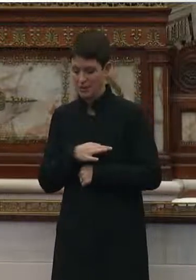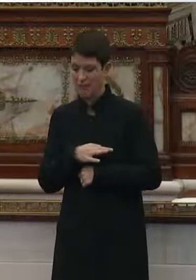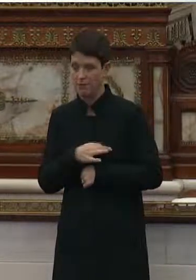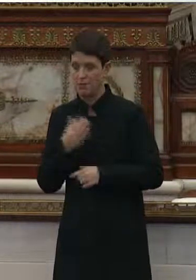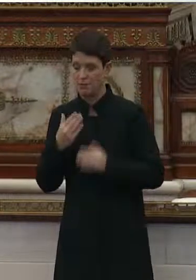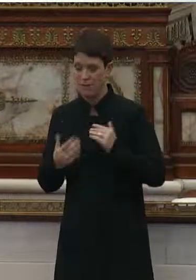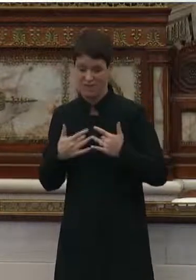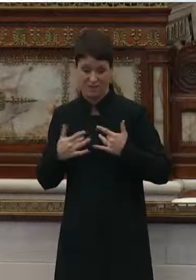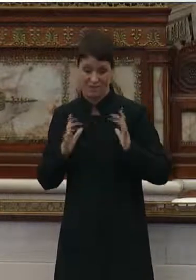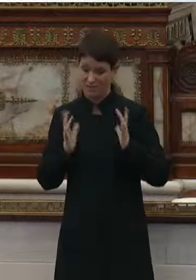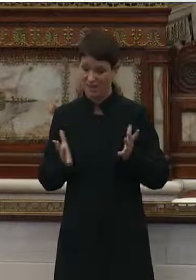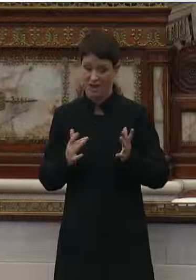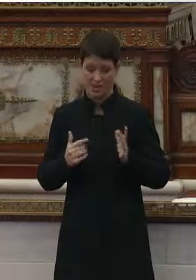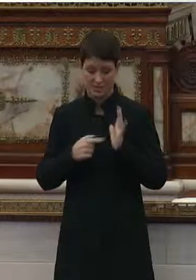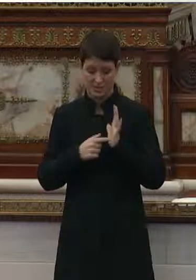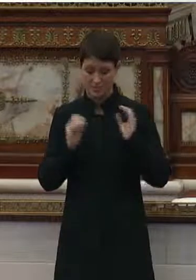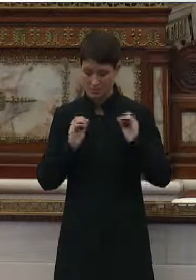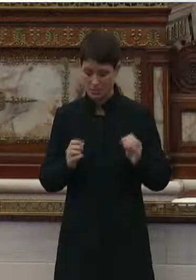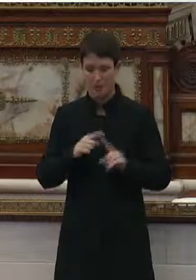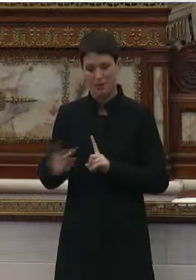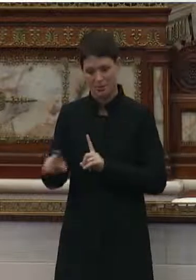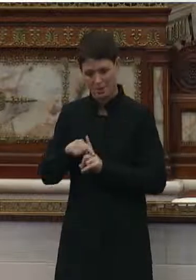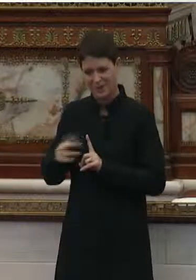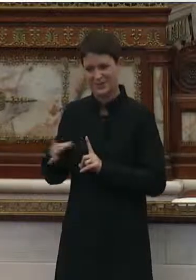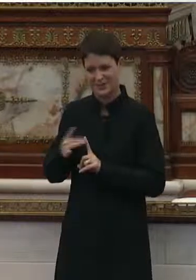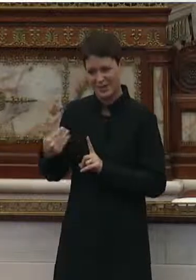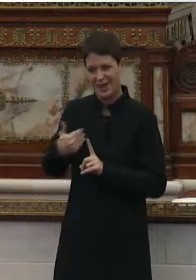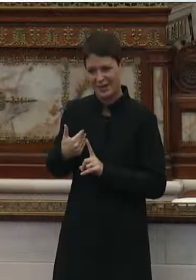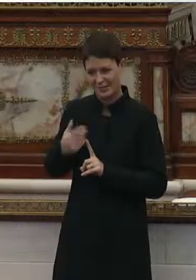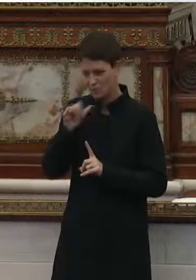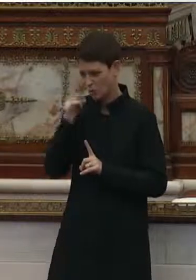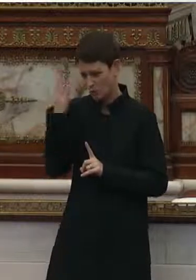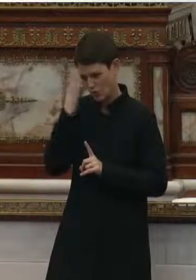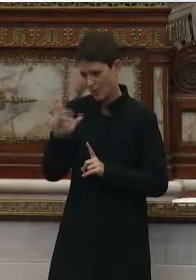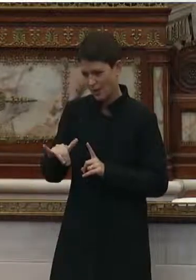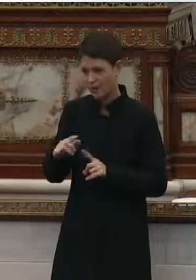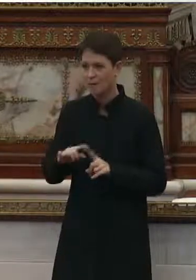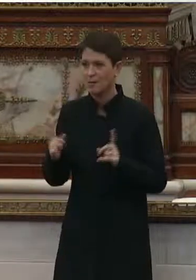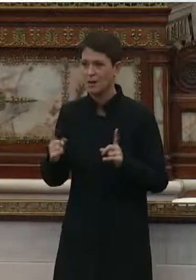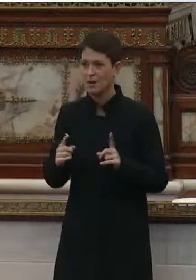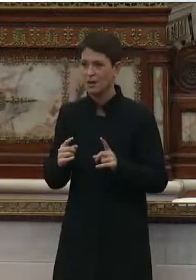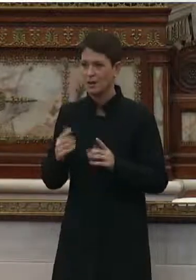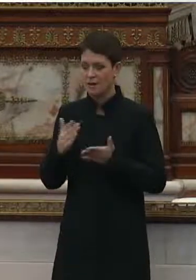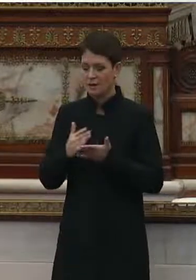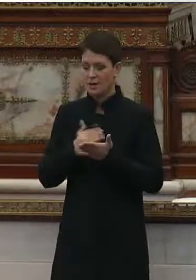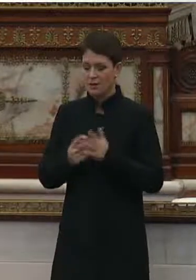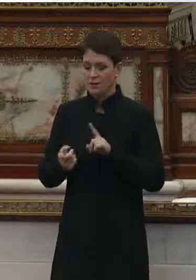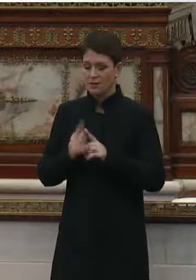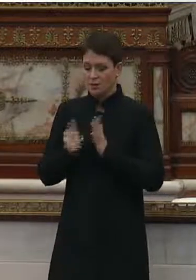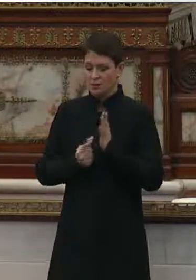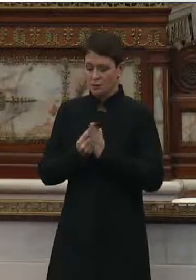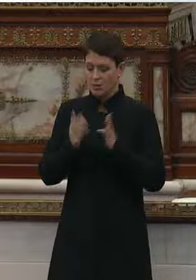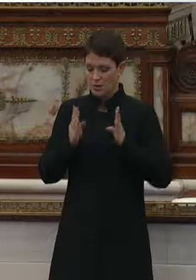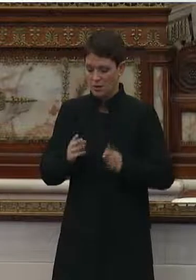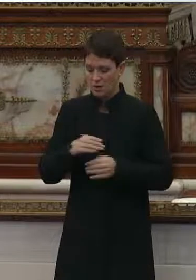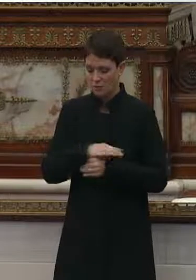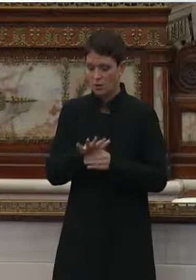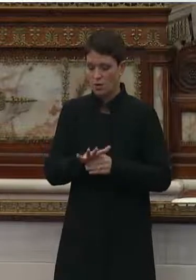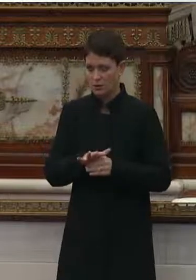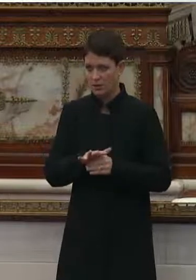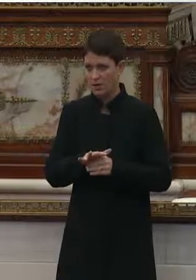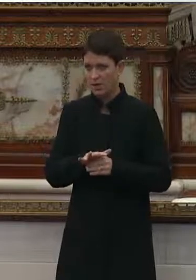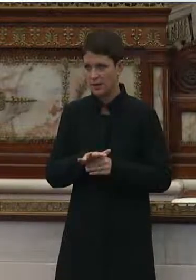asymptomatic yet positive. So, I think the lessons of the first period of COVID-19